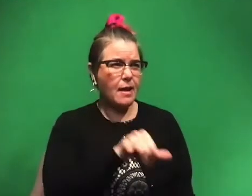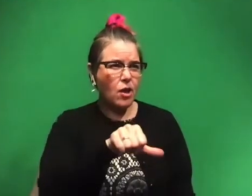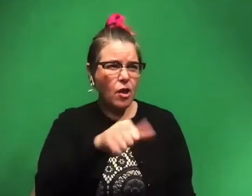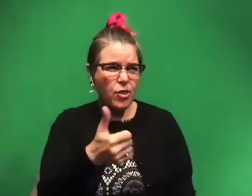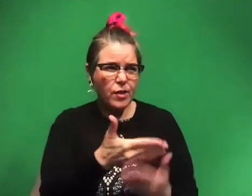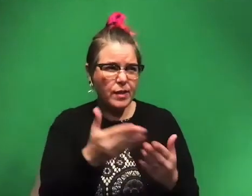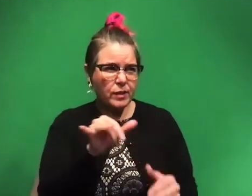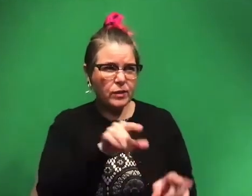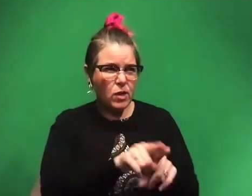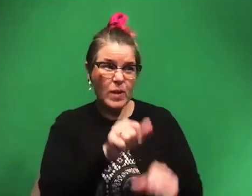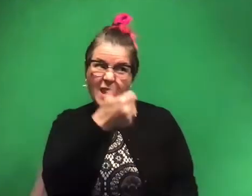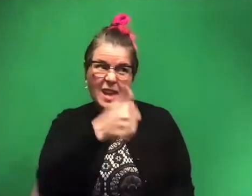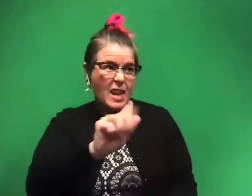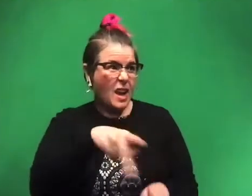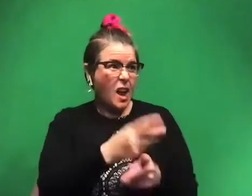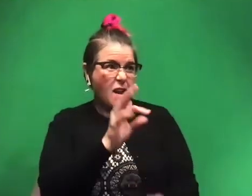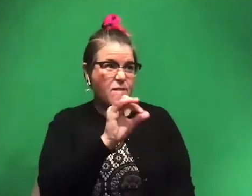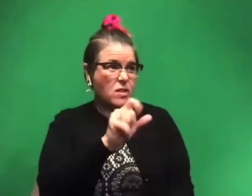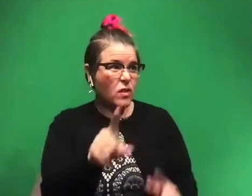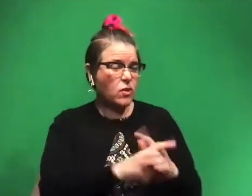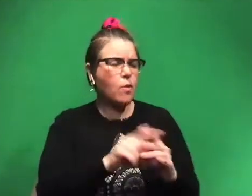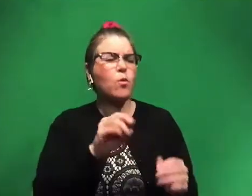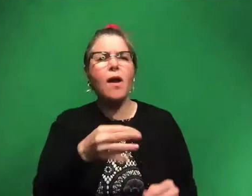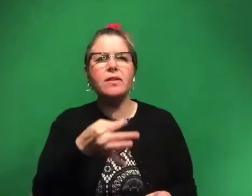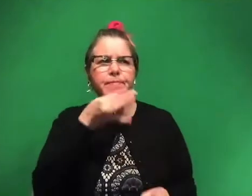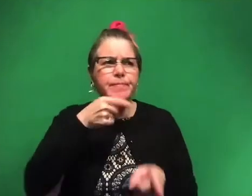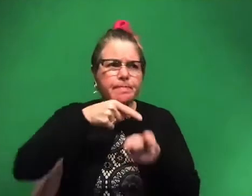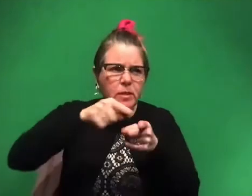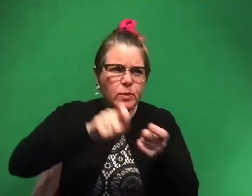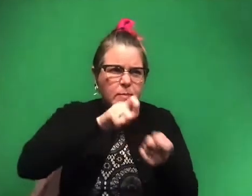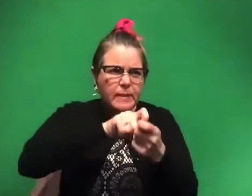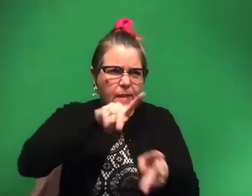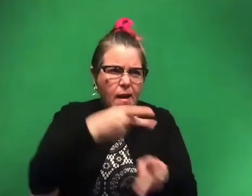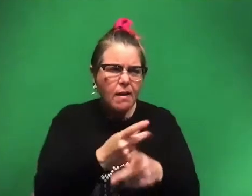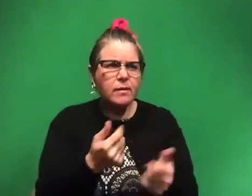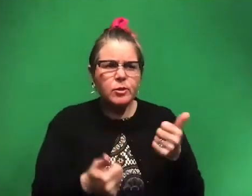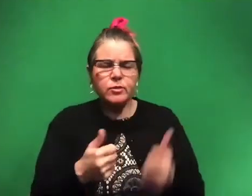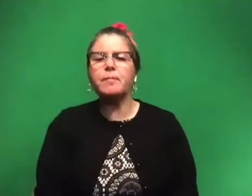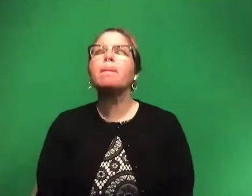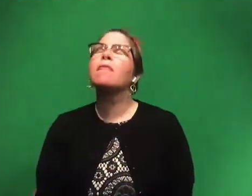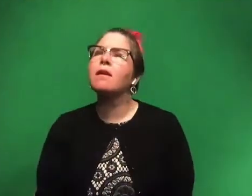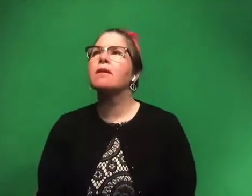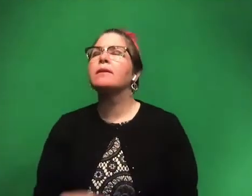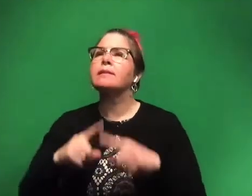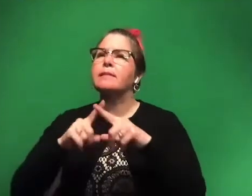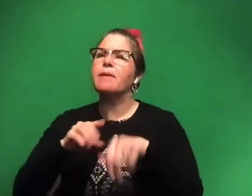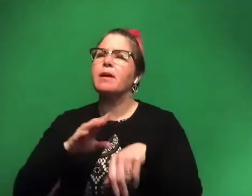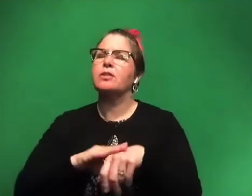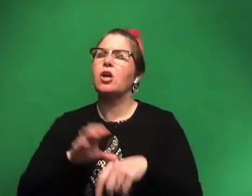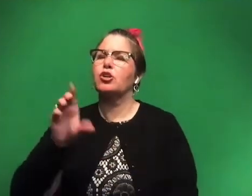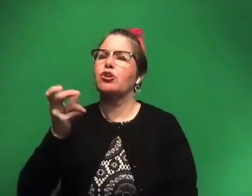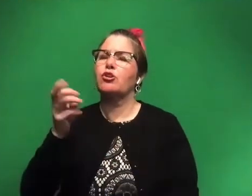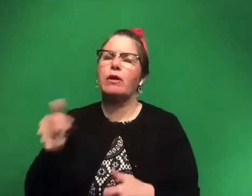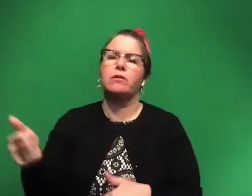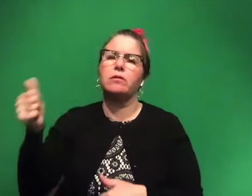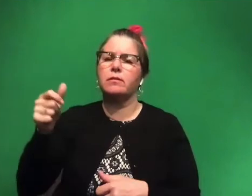too? Like any fossil that comes in? Or do you specialize on one type of fossil? So it really depends on what our curators, the people who are